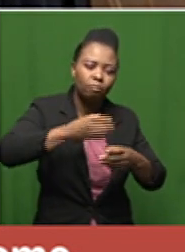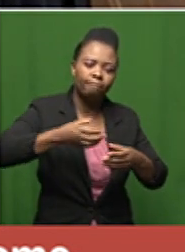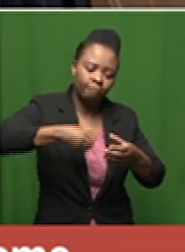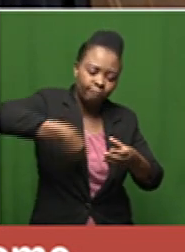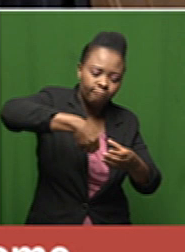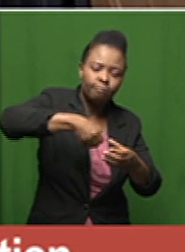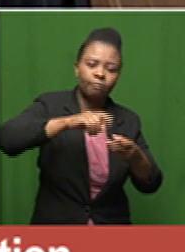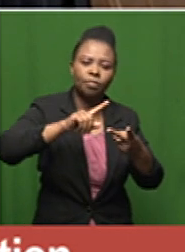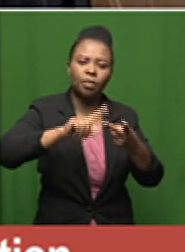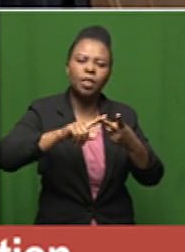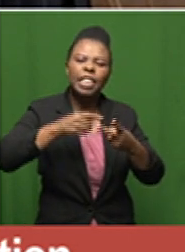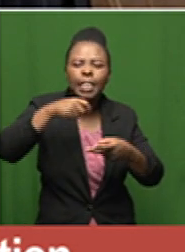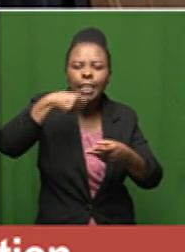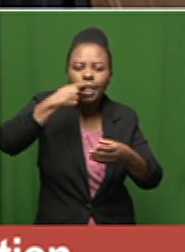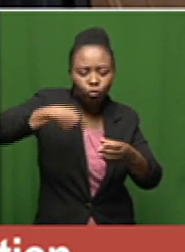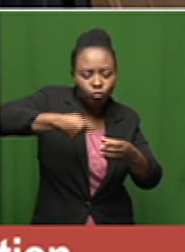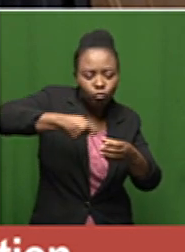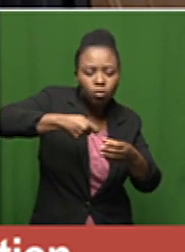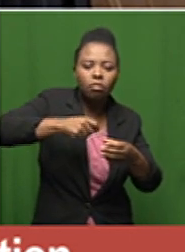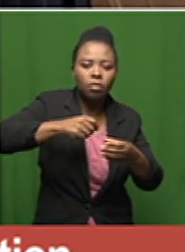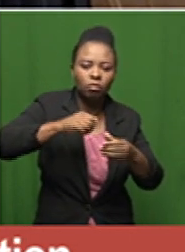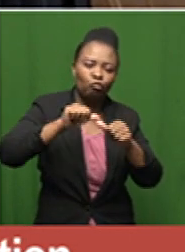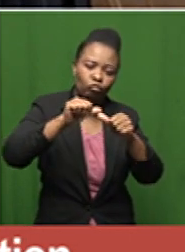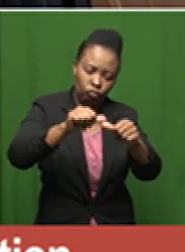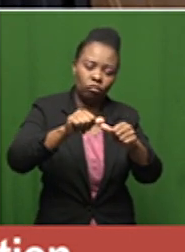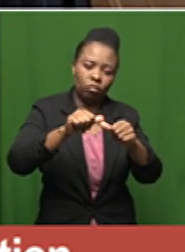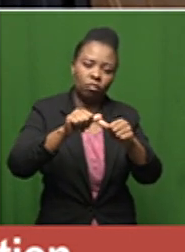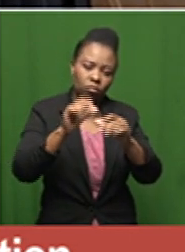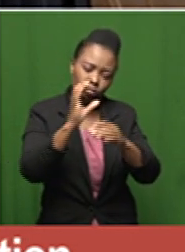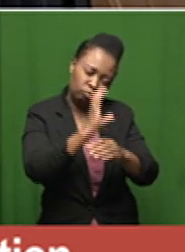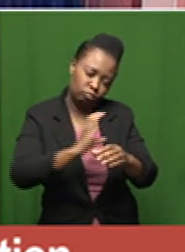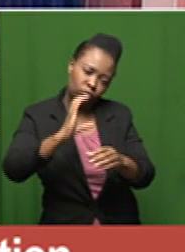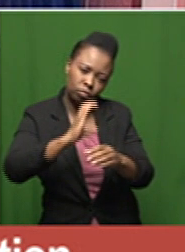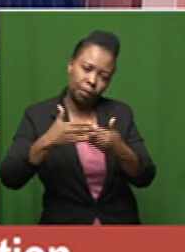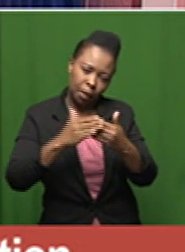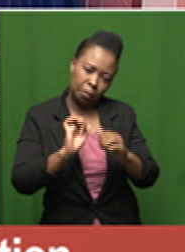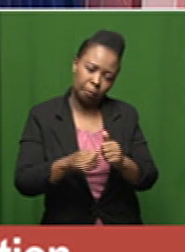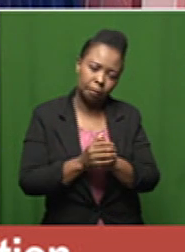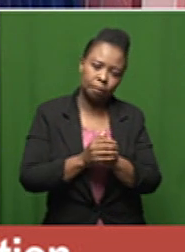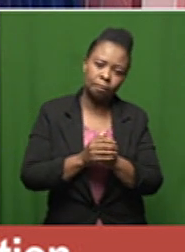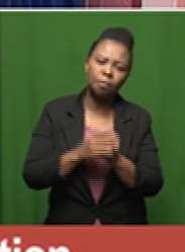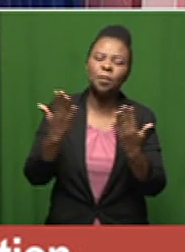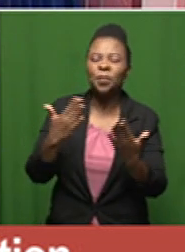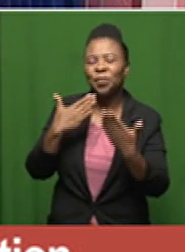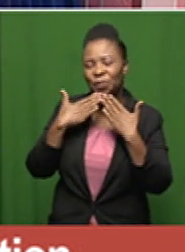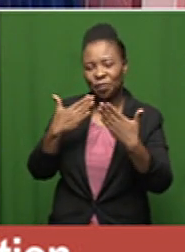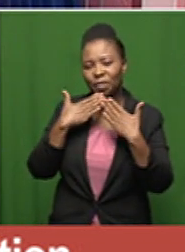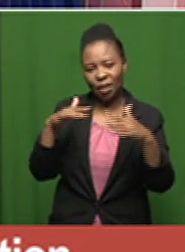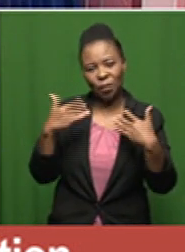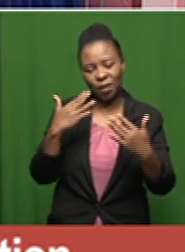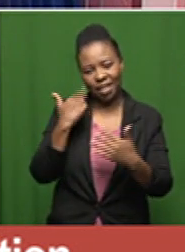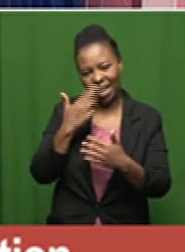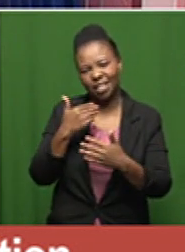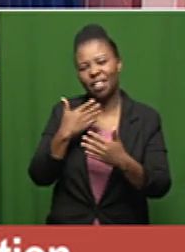usually recover quite nicely without any major complications all right dr marlin mckay always good talking to you thanks so much indeed